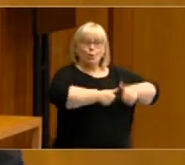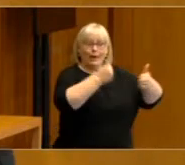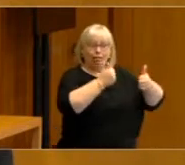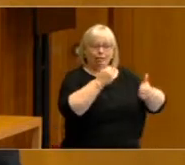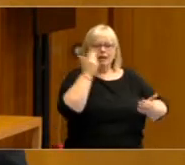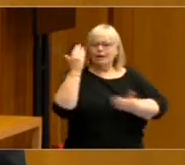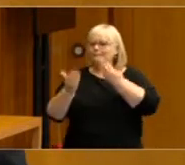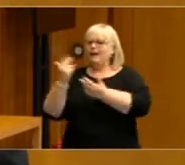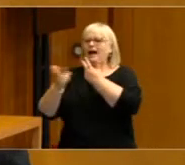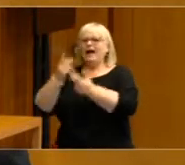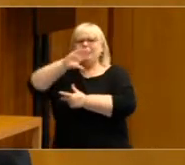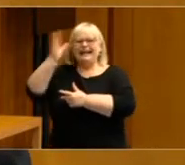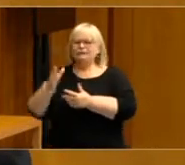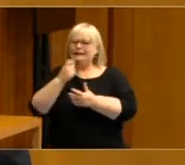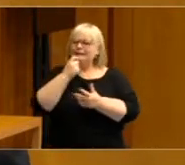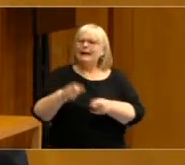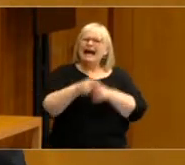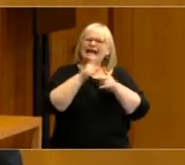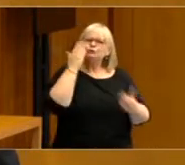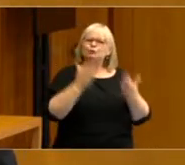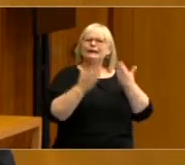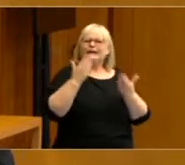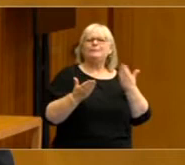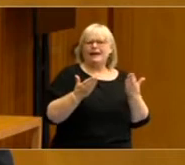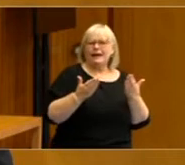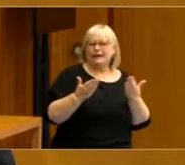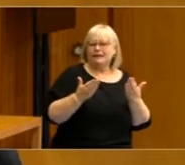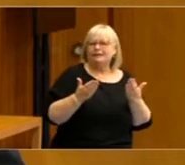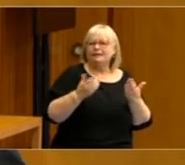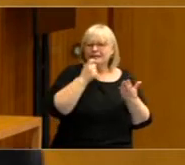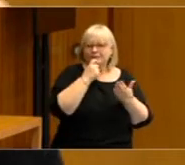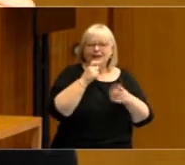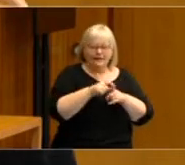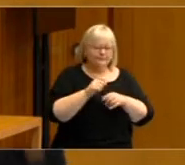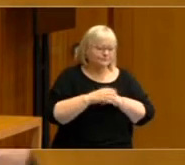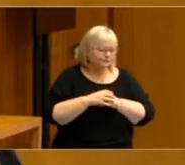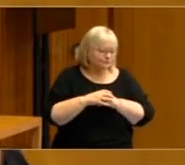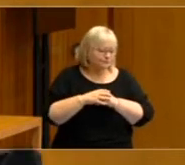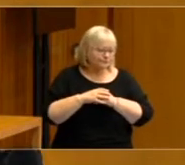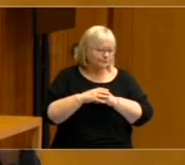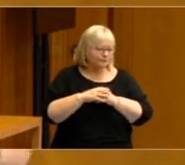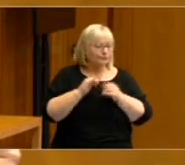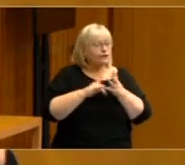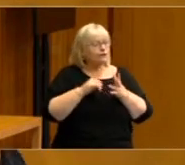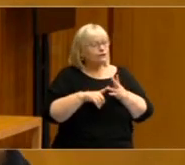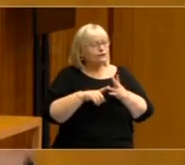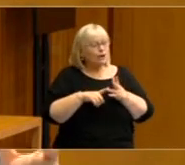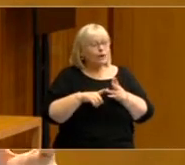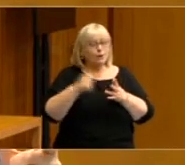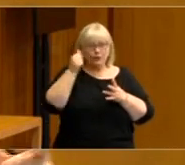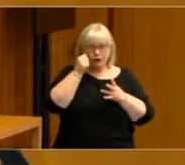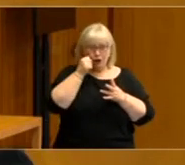to other countries also facing a particular crisis? So given the unique